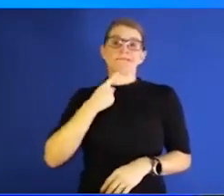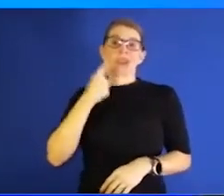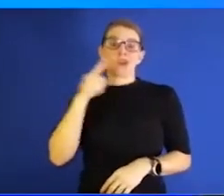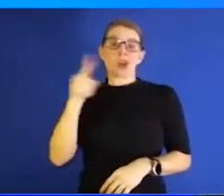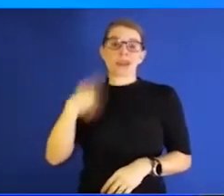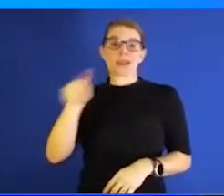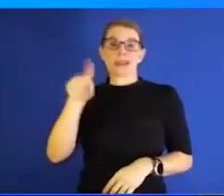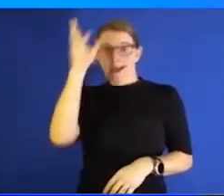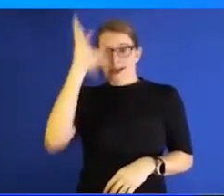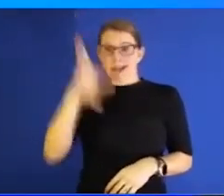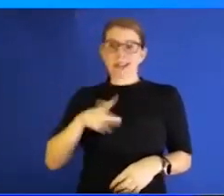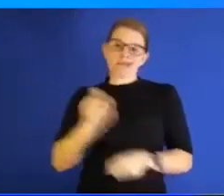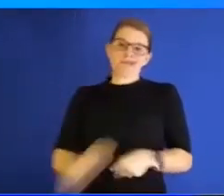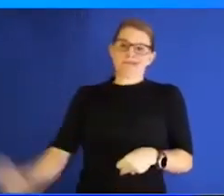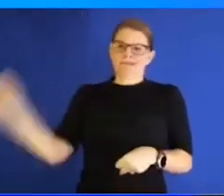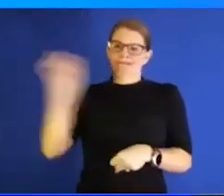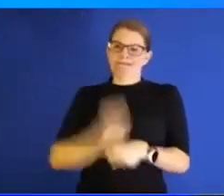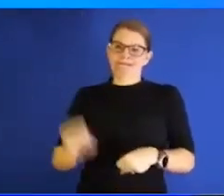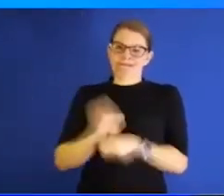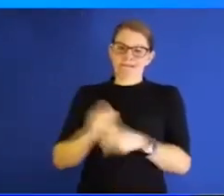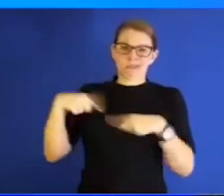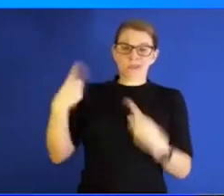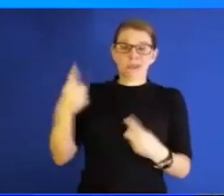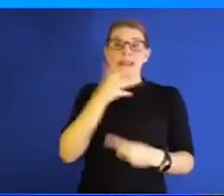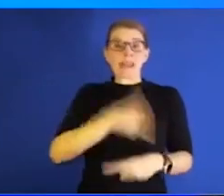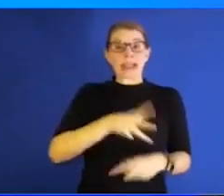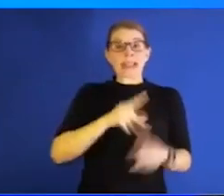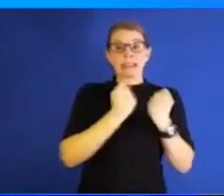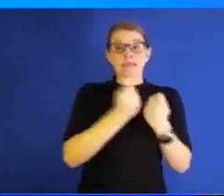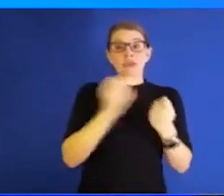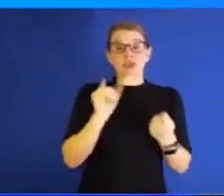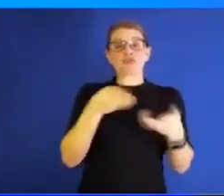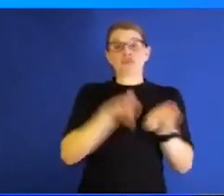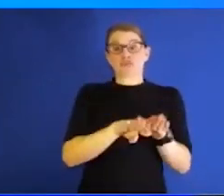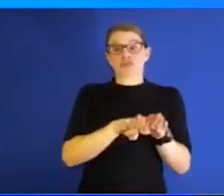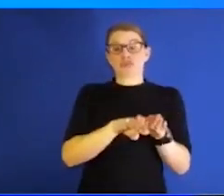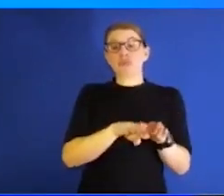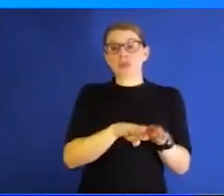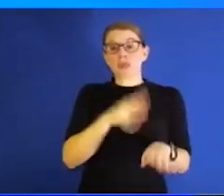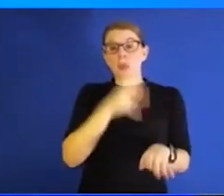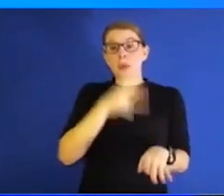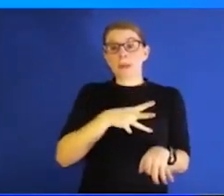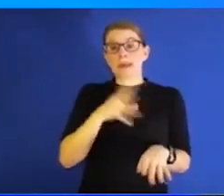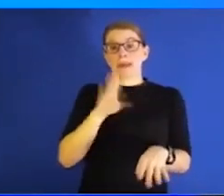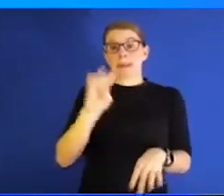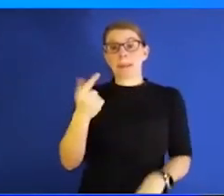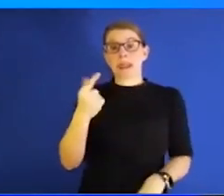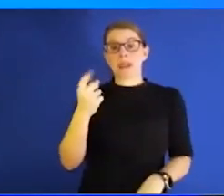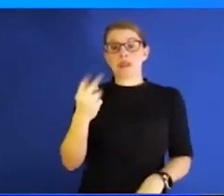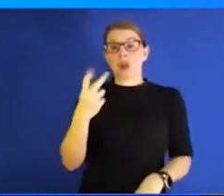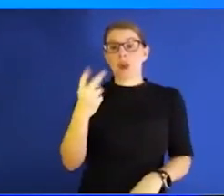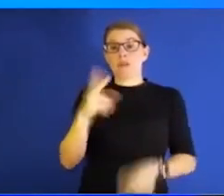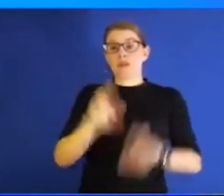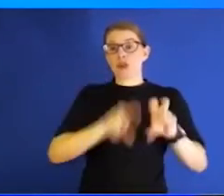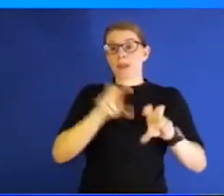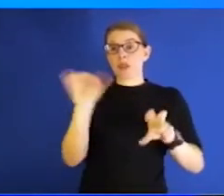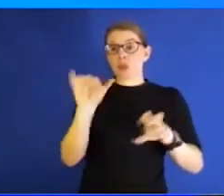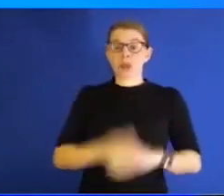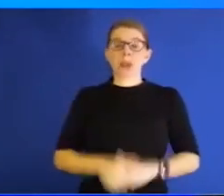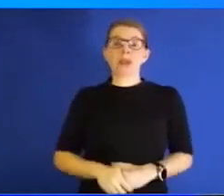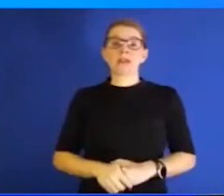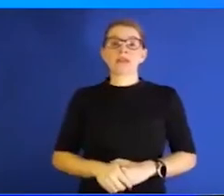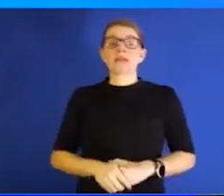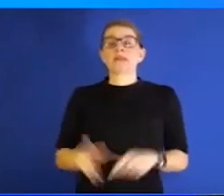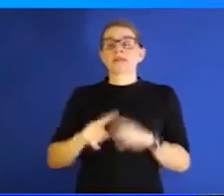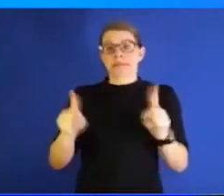hard to get there. And our ladies team as well. They shut down the ladies Big 12 tournament. But, you know, but we really made the decision that that